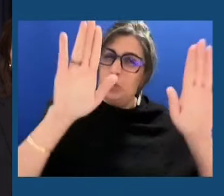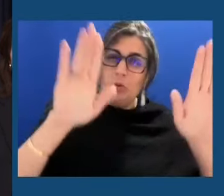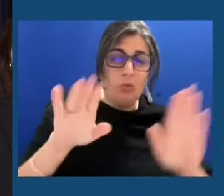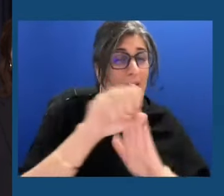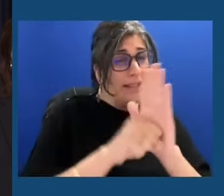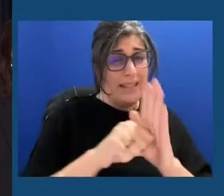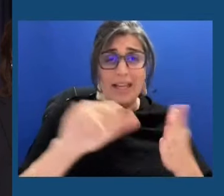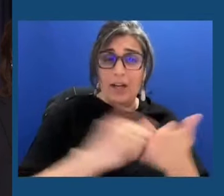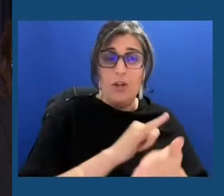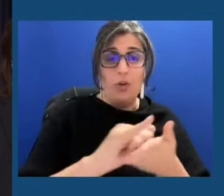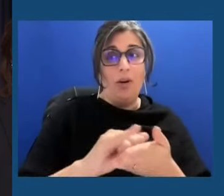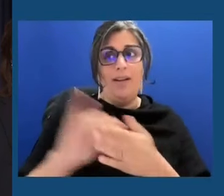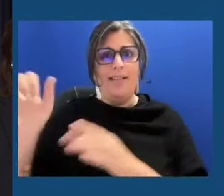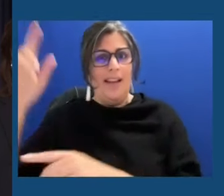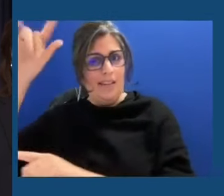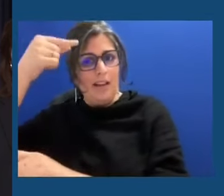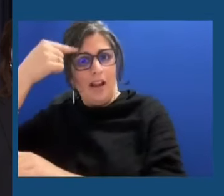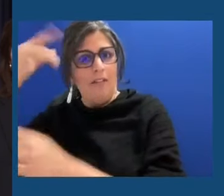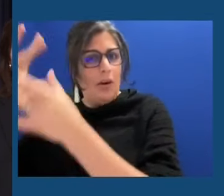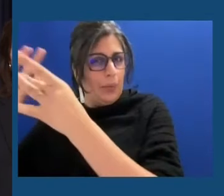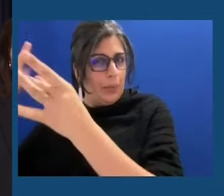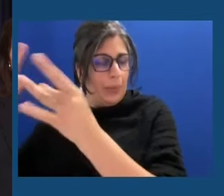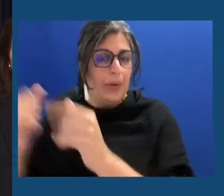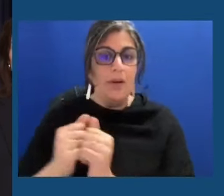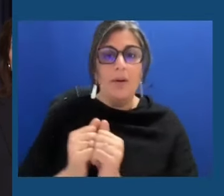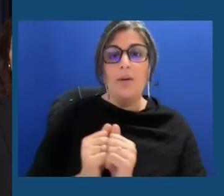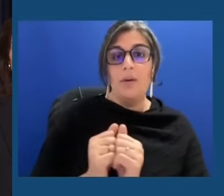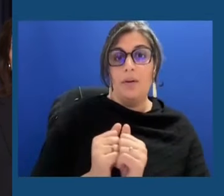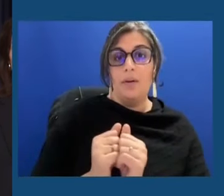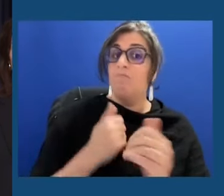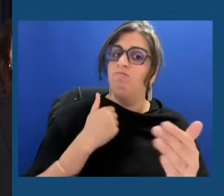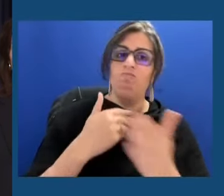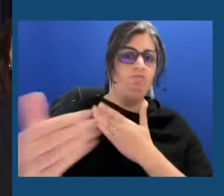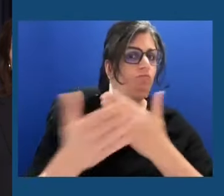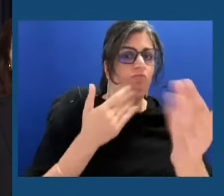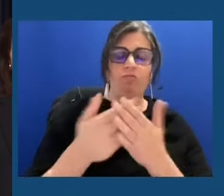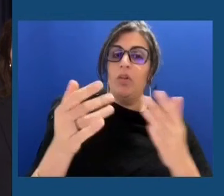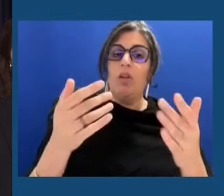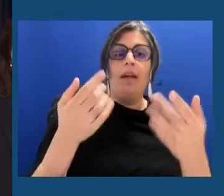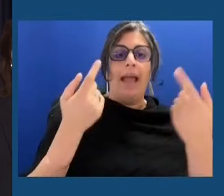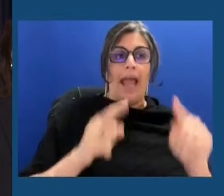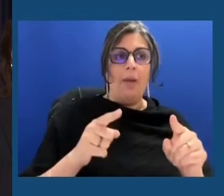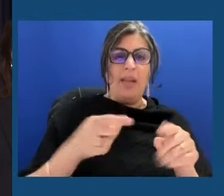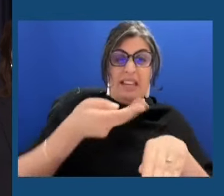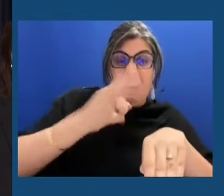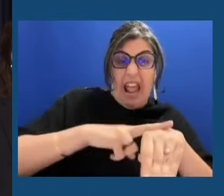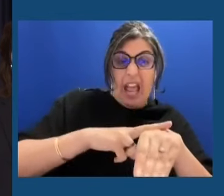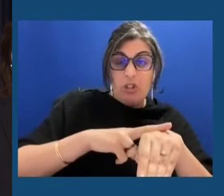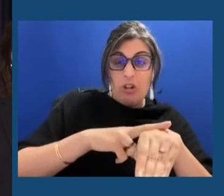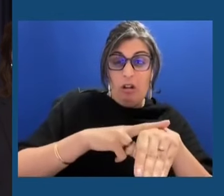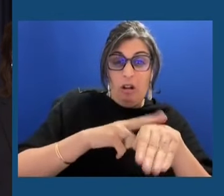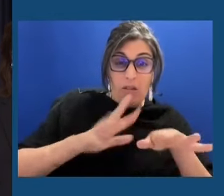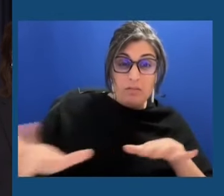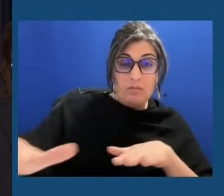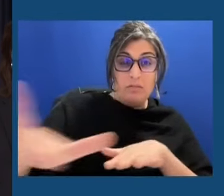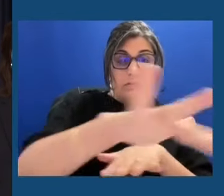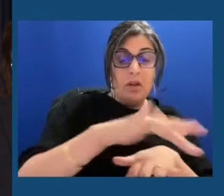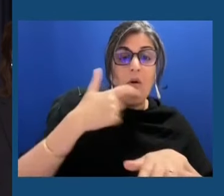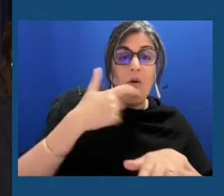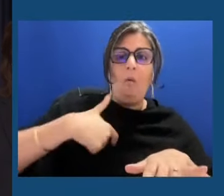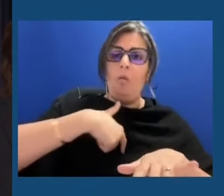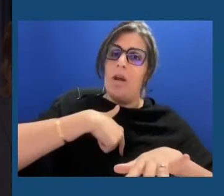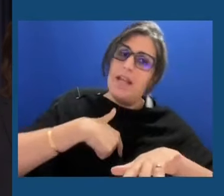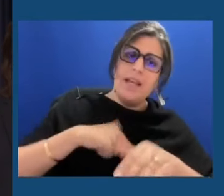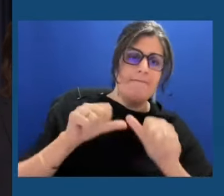outlined. So despite what has happened on the national stage, we will continue to stand tall